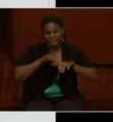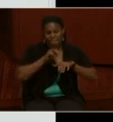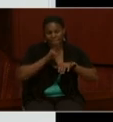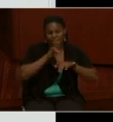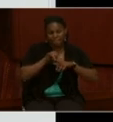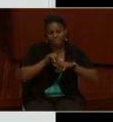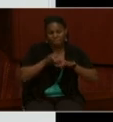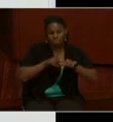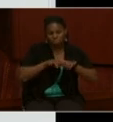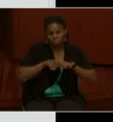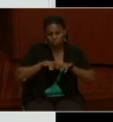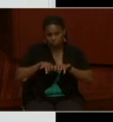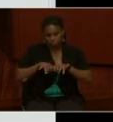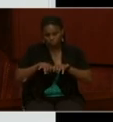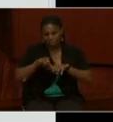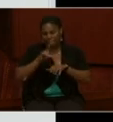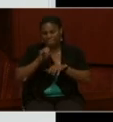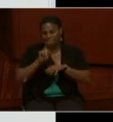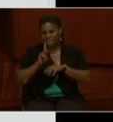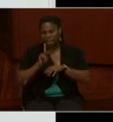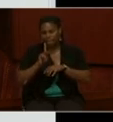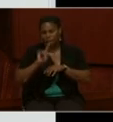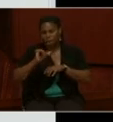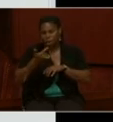Tech Logs.